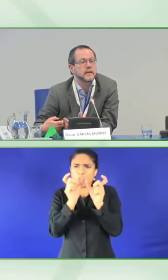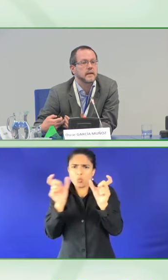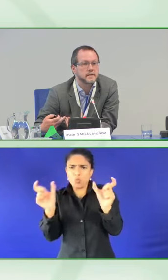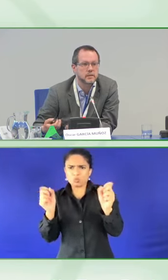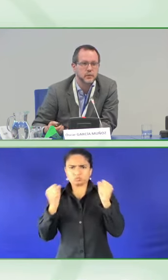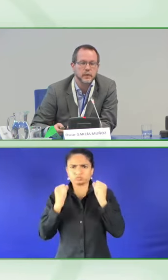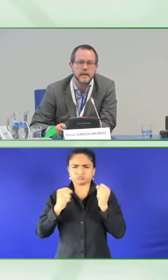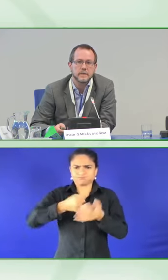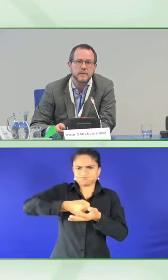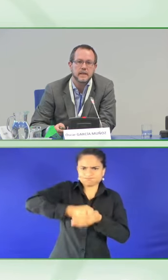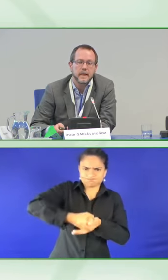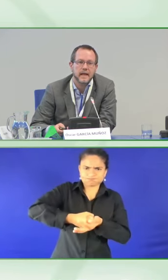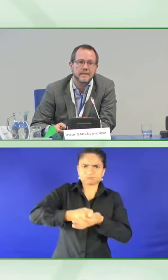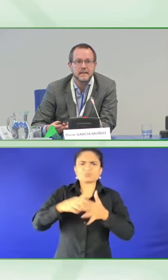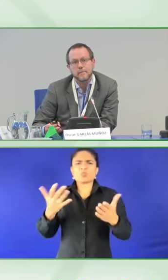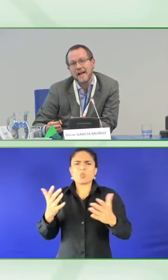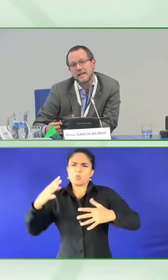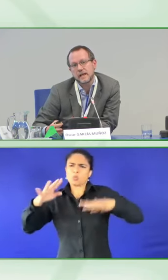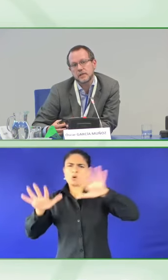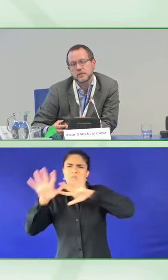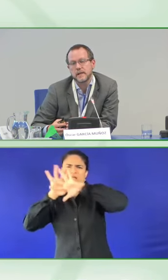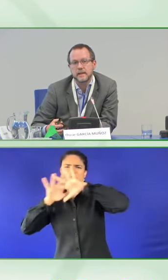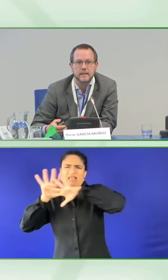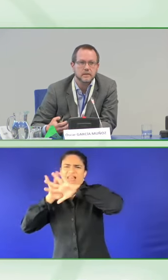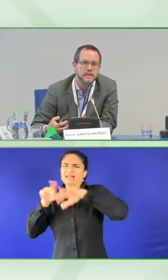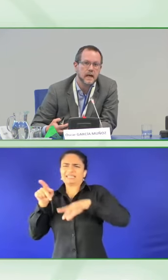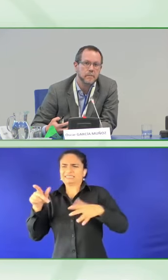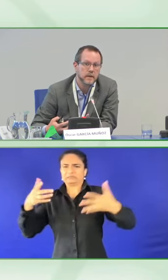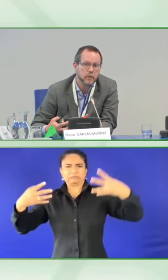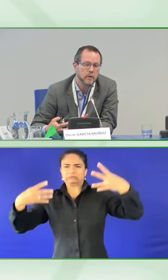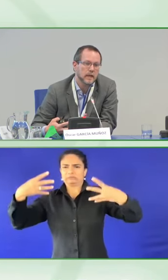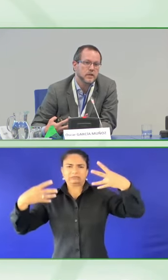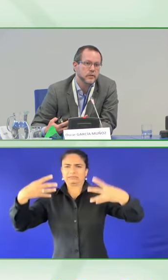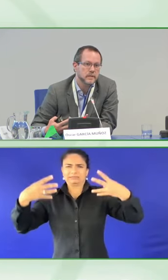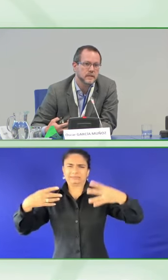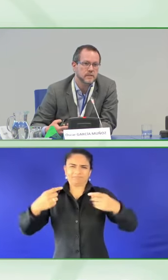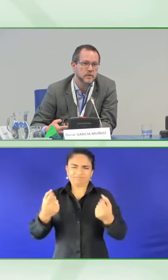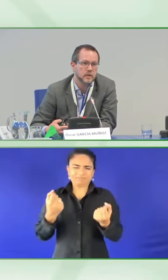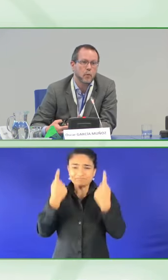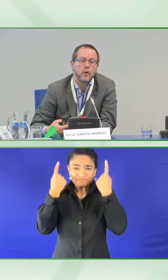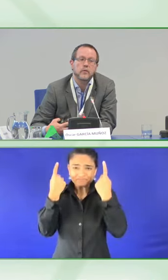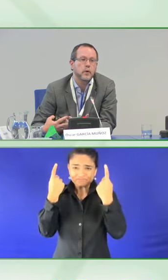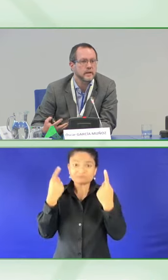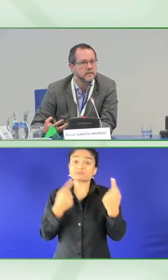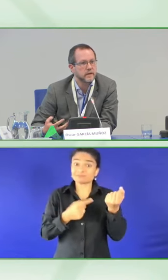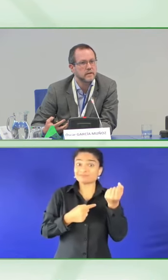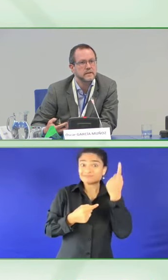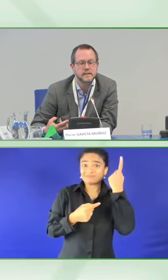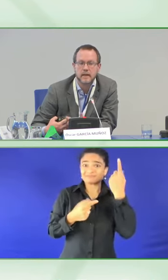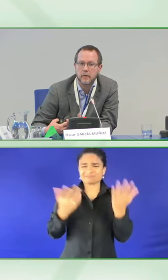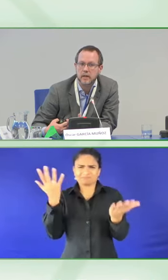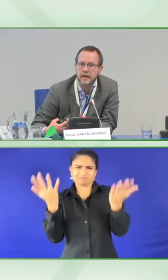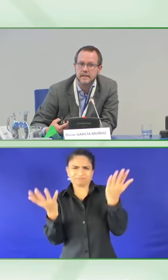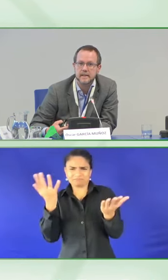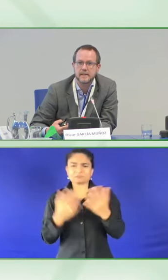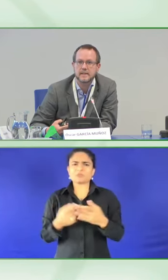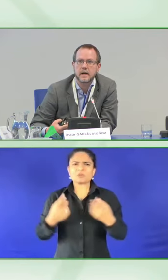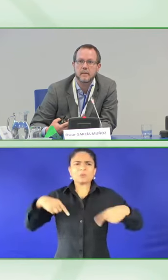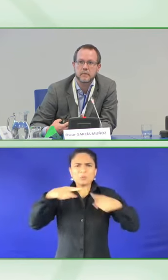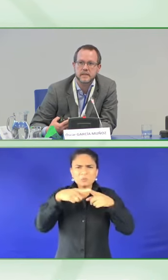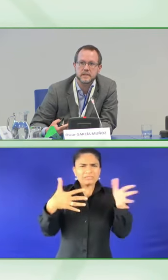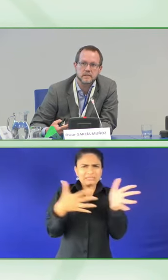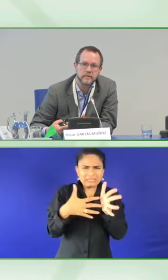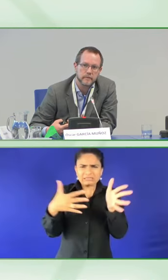definitions in easy to read. And then the validators. Validators are people and users with reading difficulties, in our case,